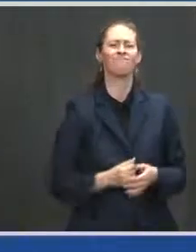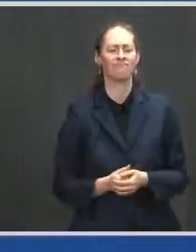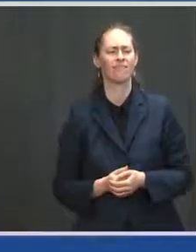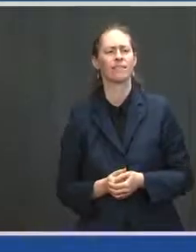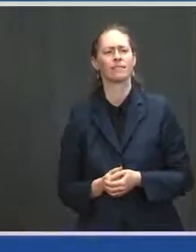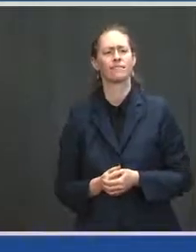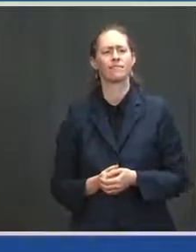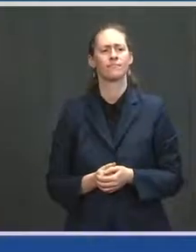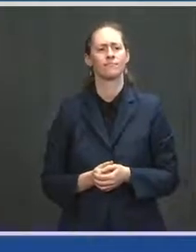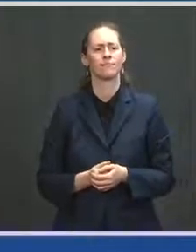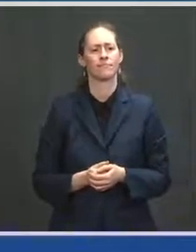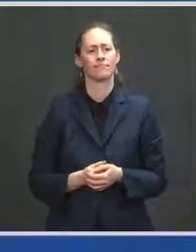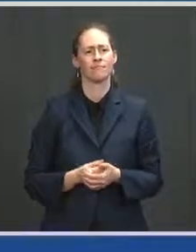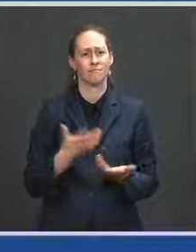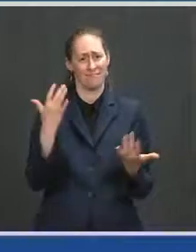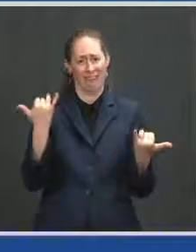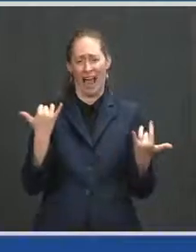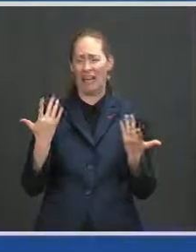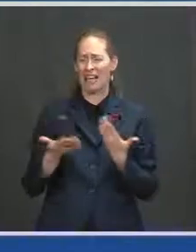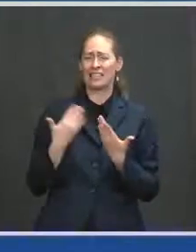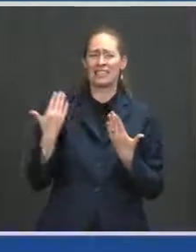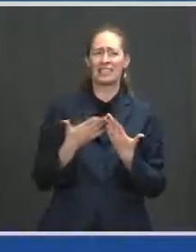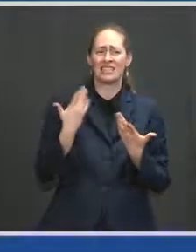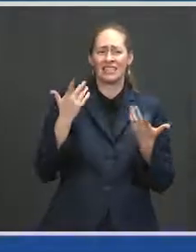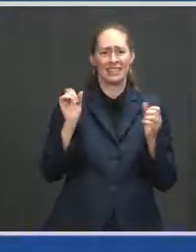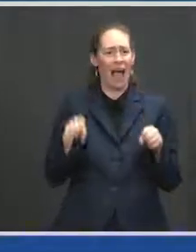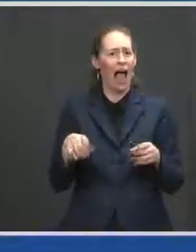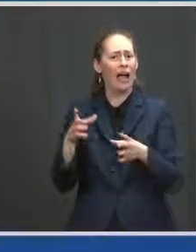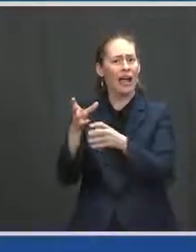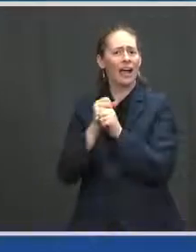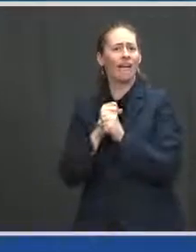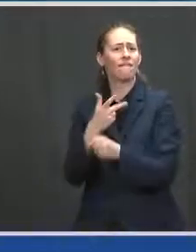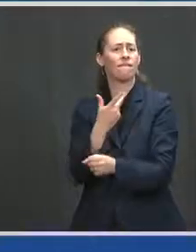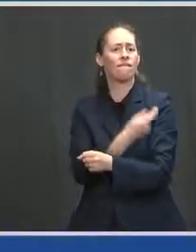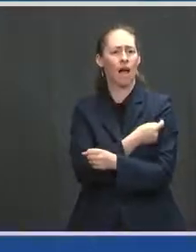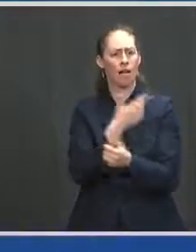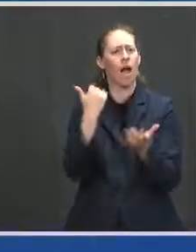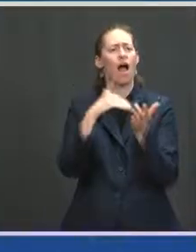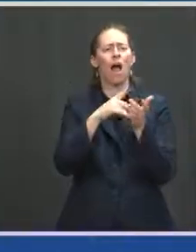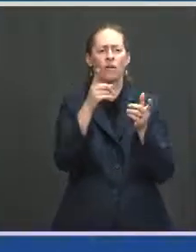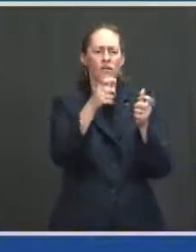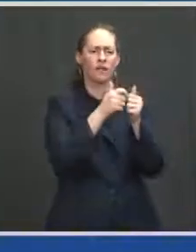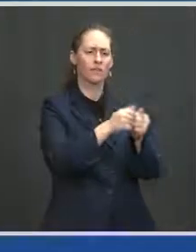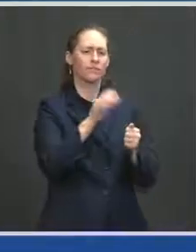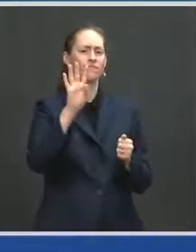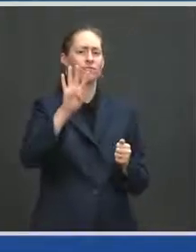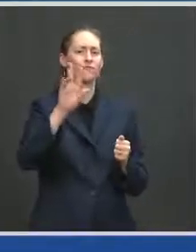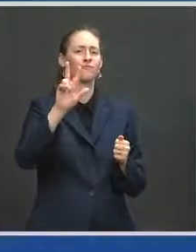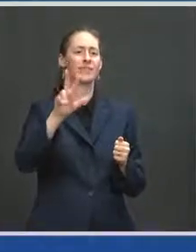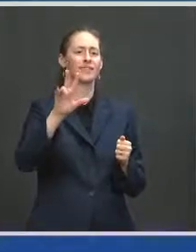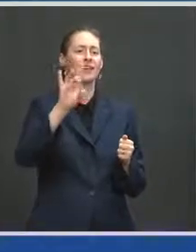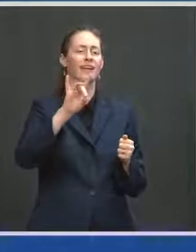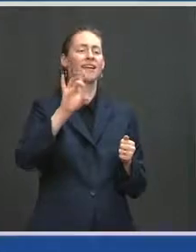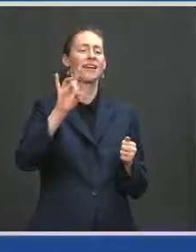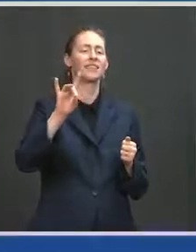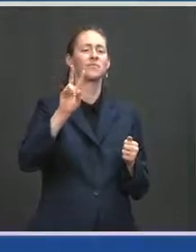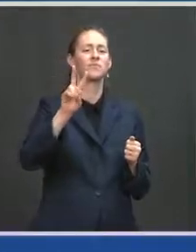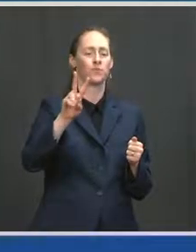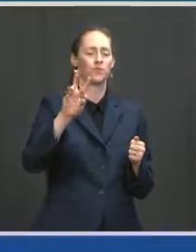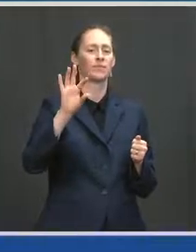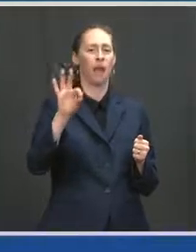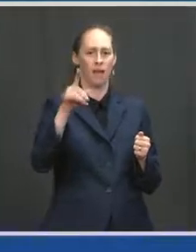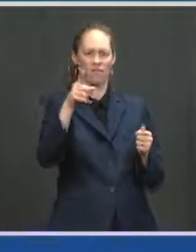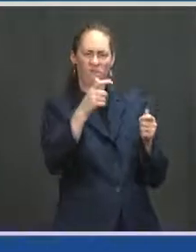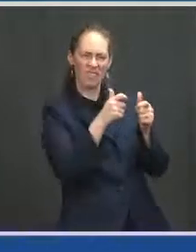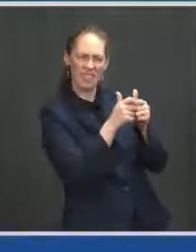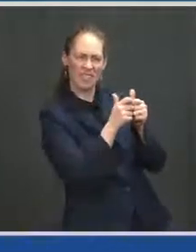It's easier than ever to get vaccinated. So, again, text 438829 to vit- to